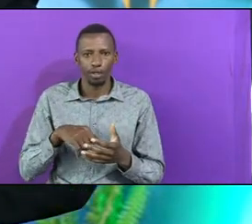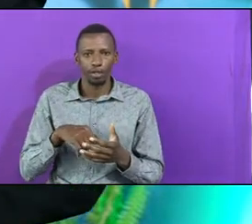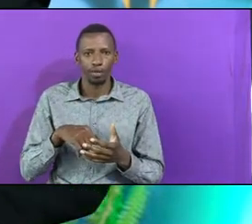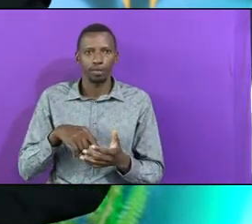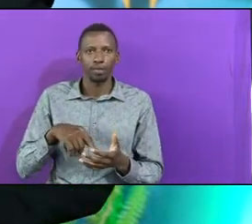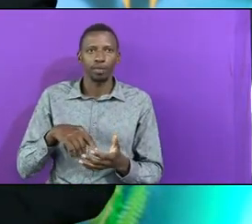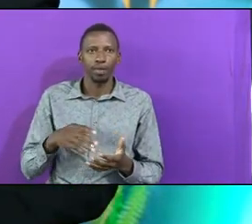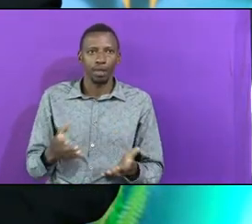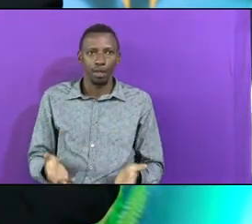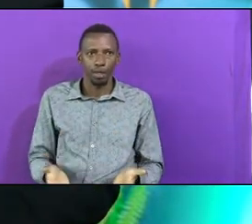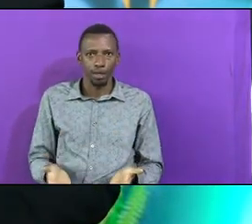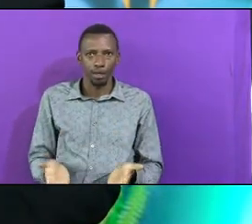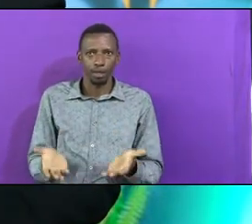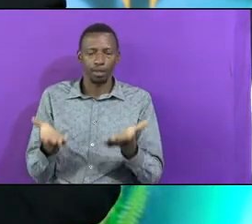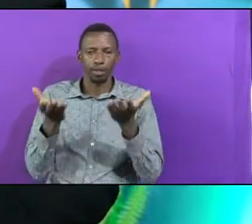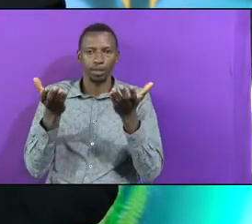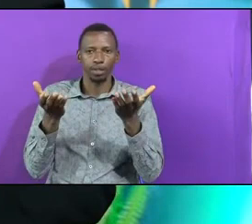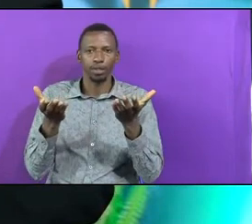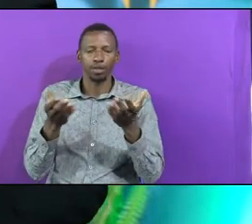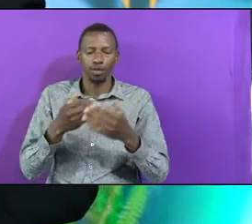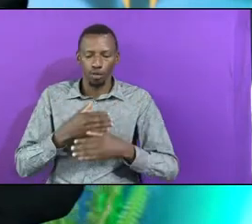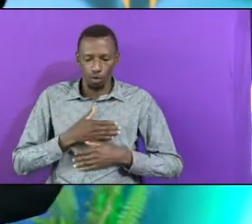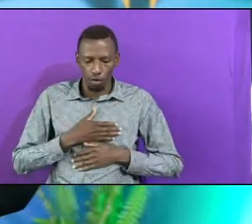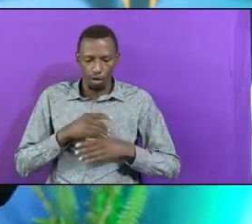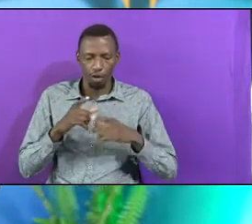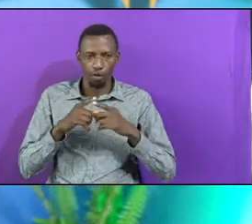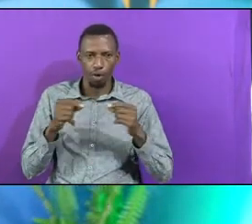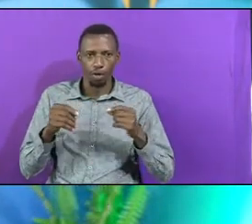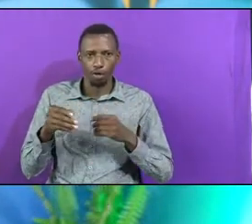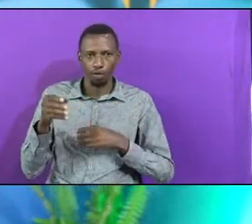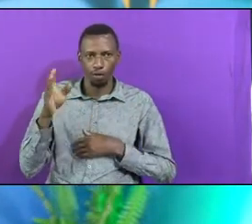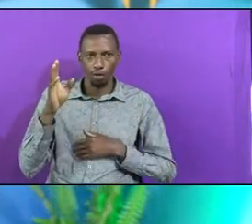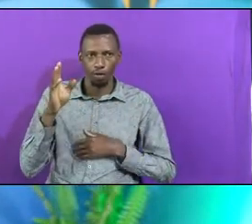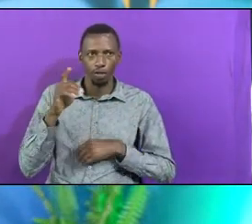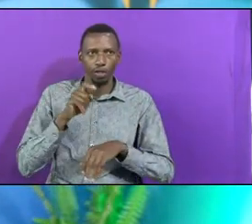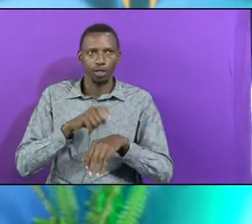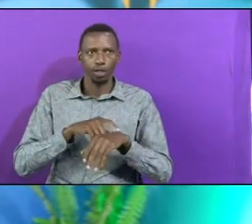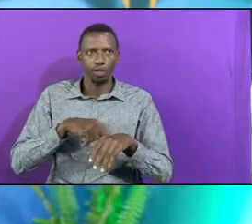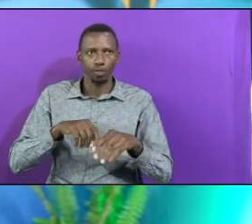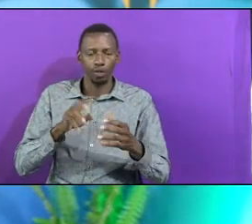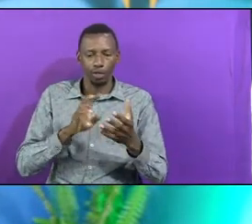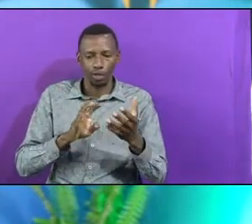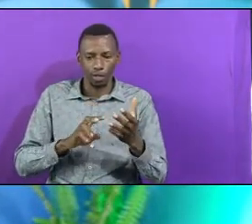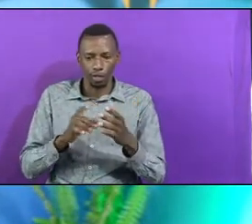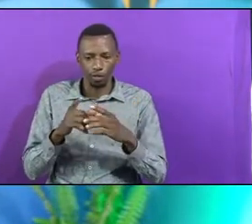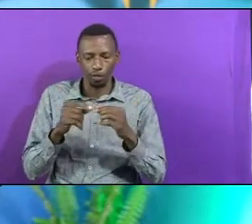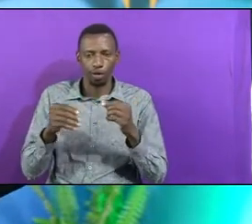God. Shall we all rise up as we read the word of God?